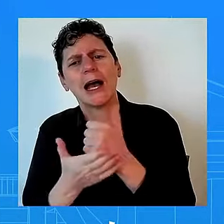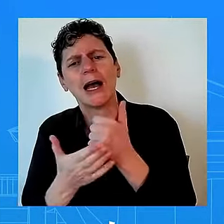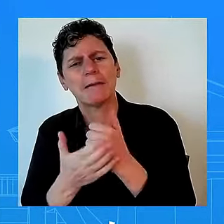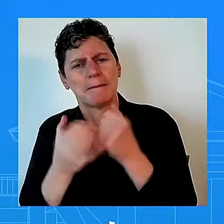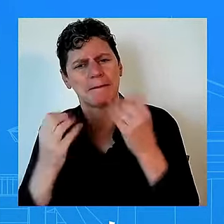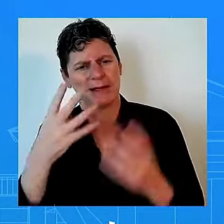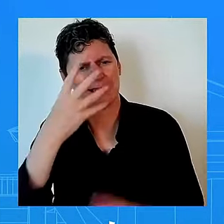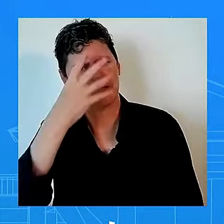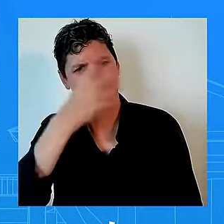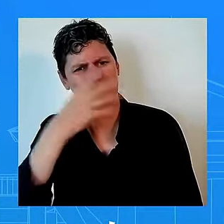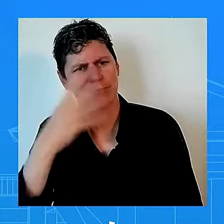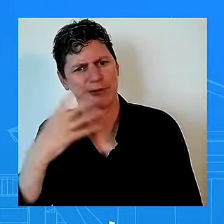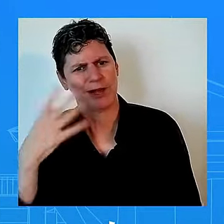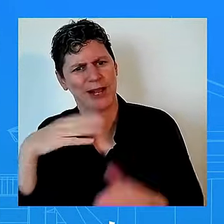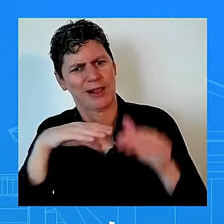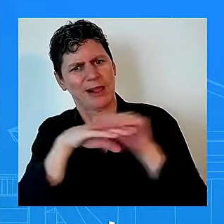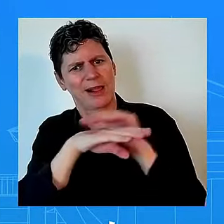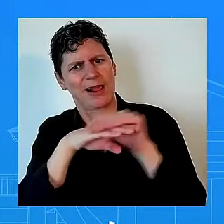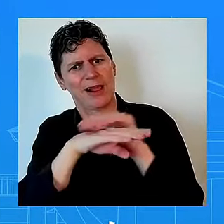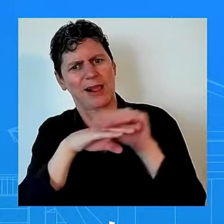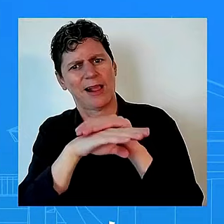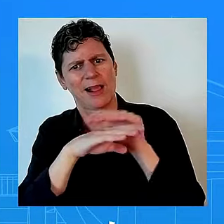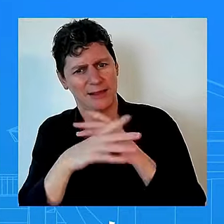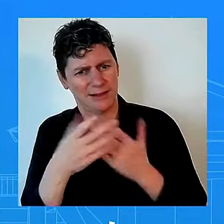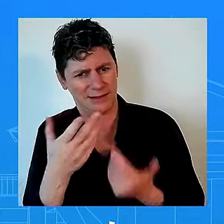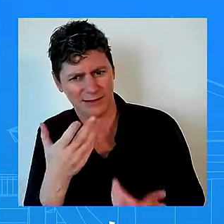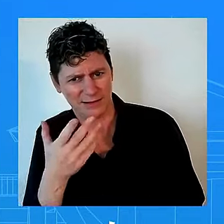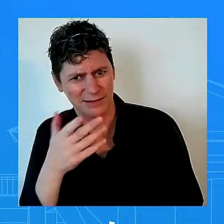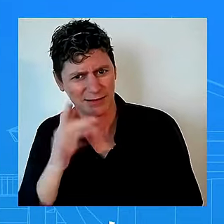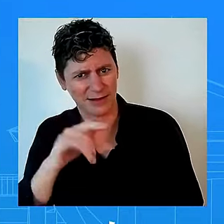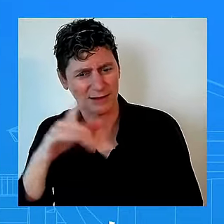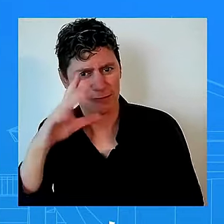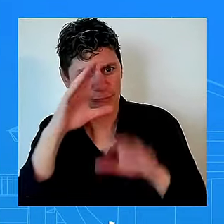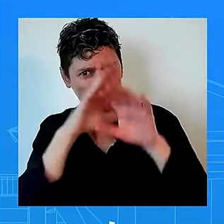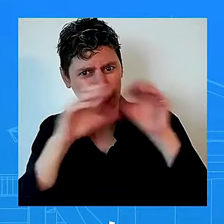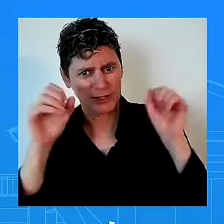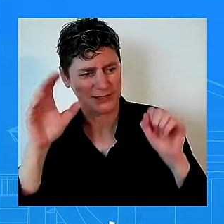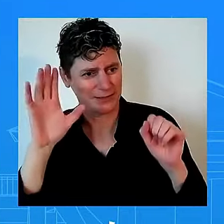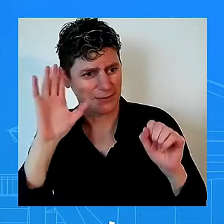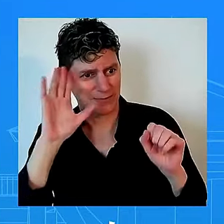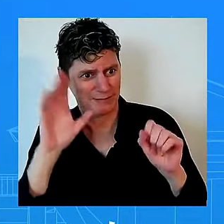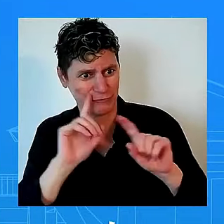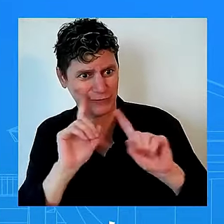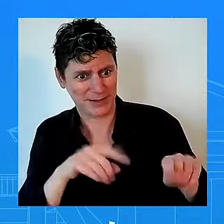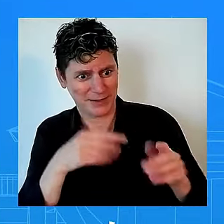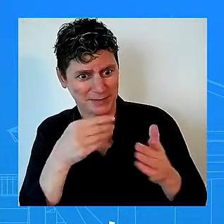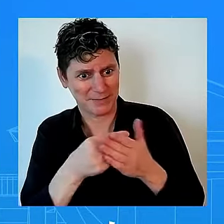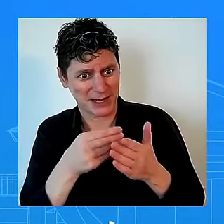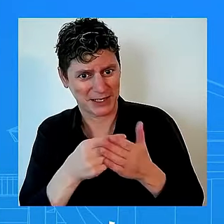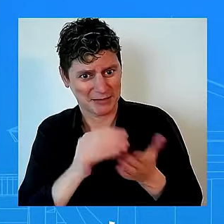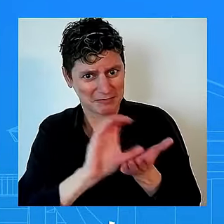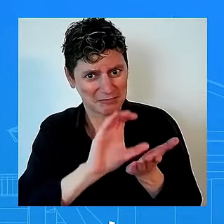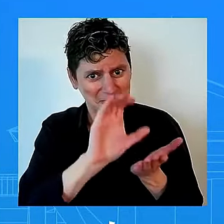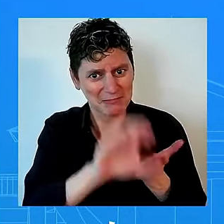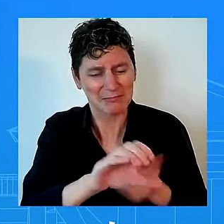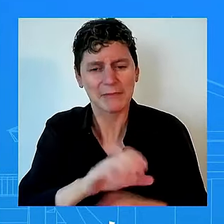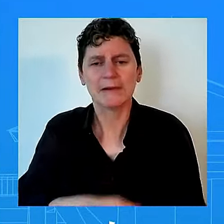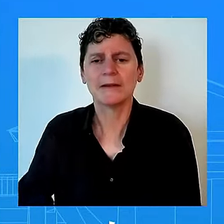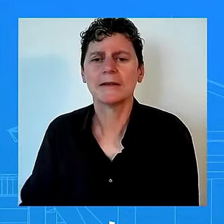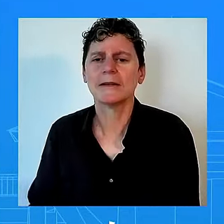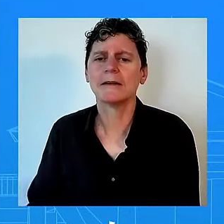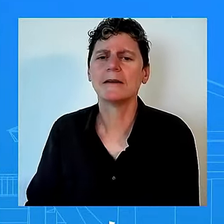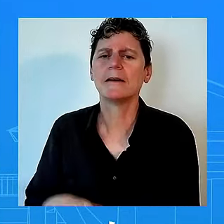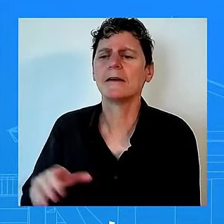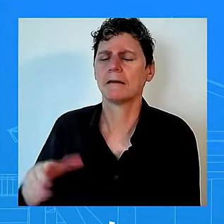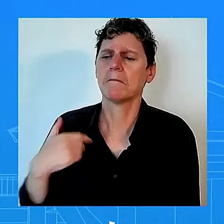to provide some funding to the state so a couple of things and i'm glad i'm actually glad you asked this question because there are a couple things i do want to lay out that the administration has